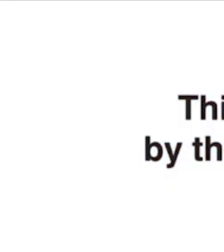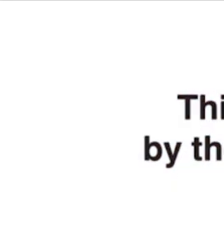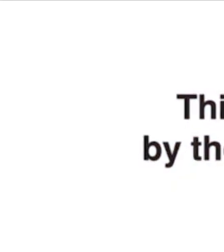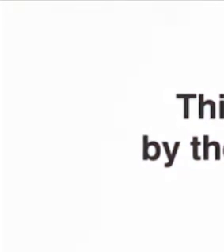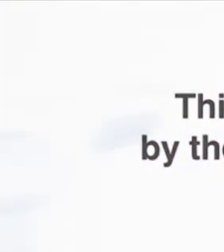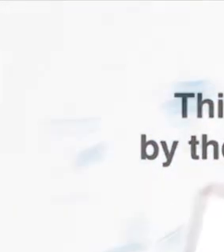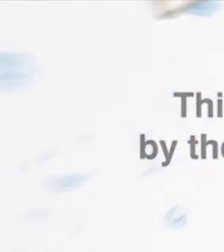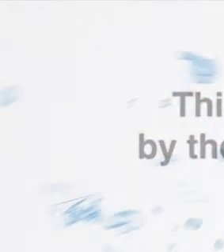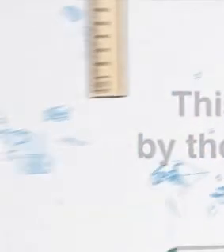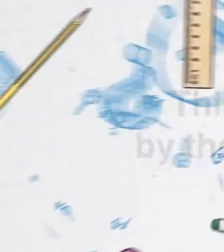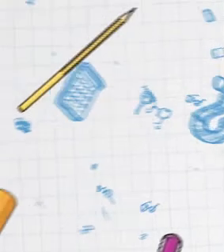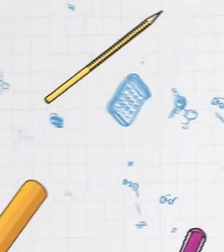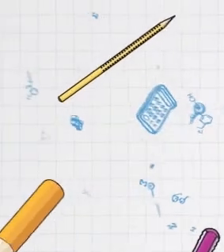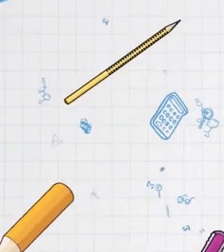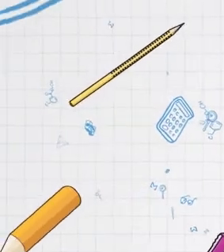Bye!